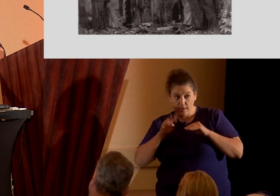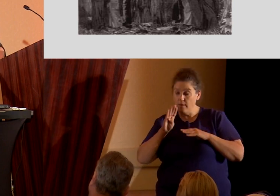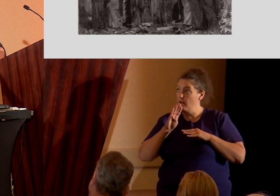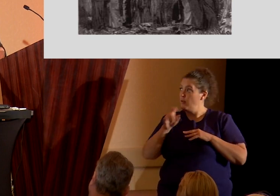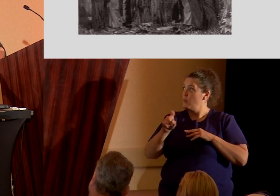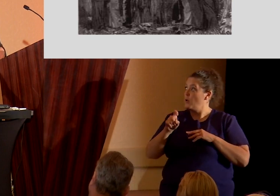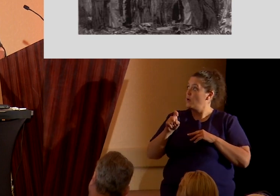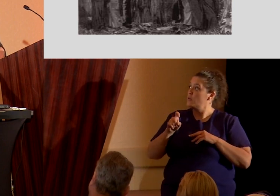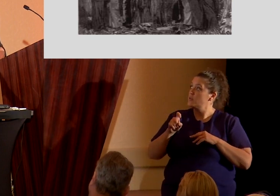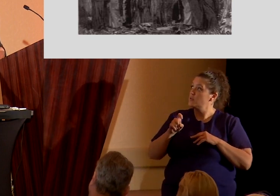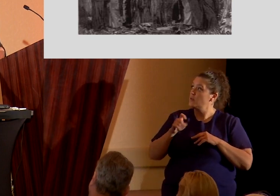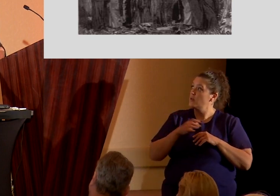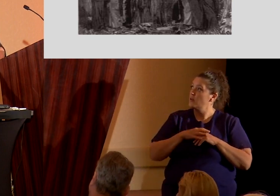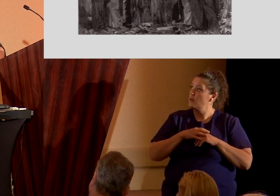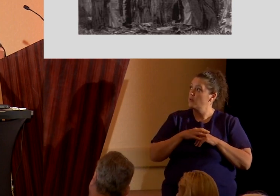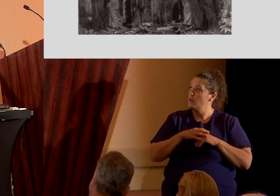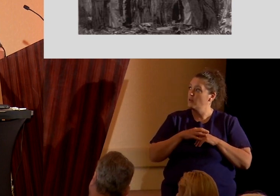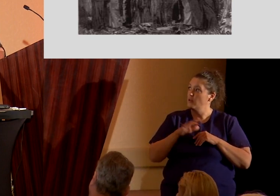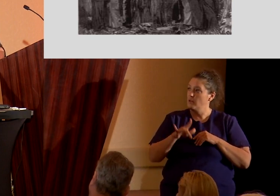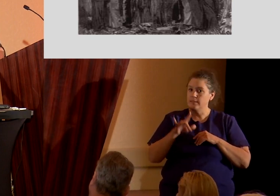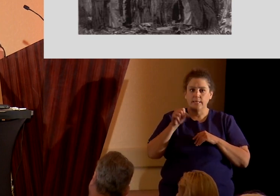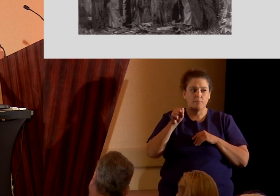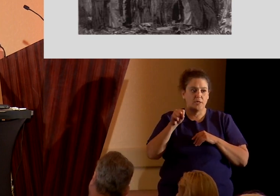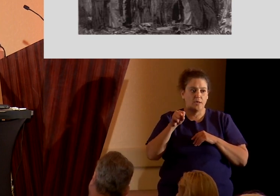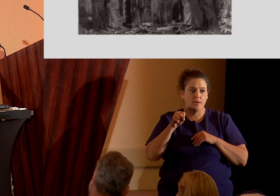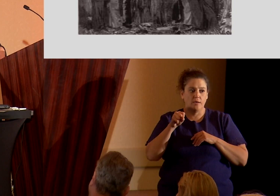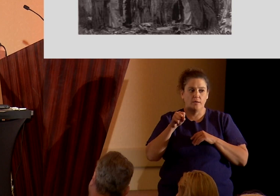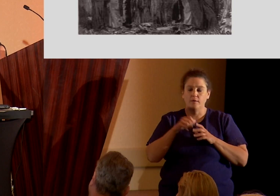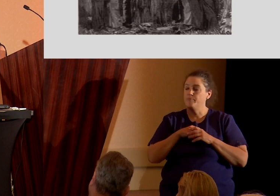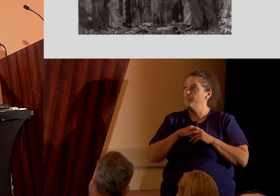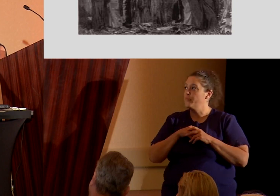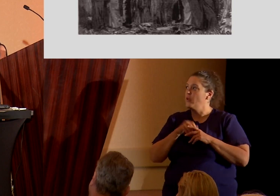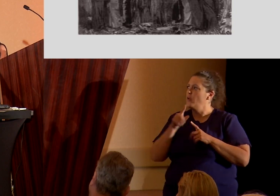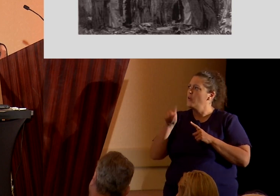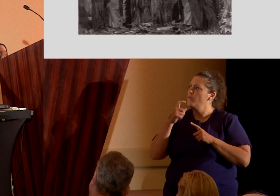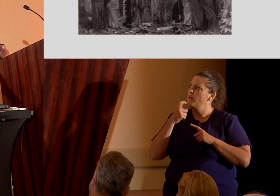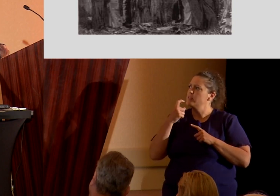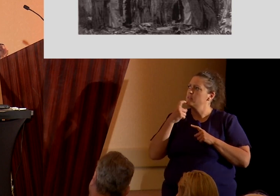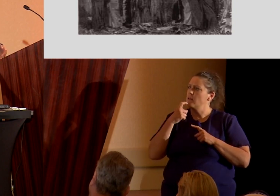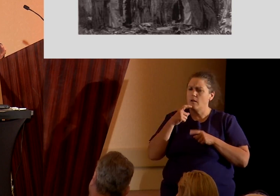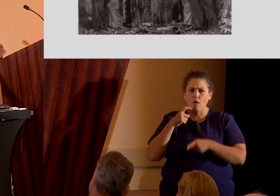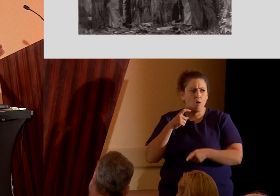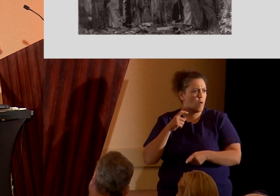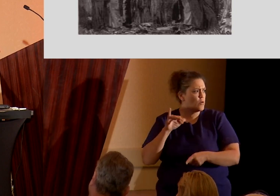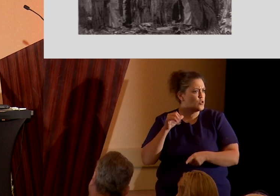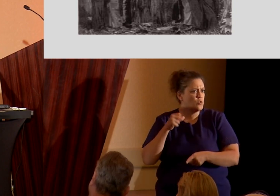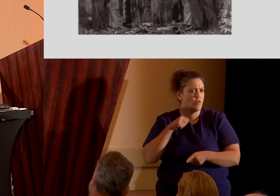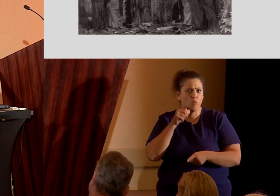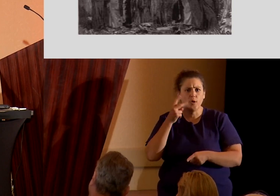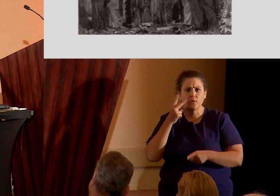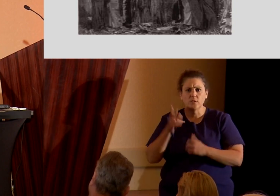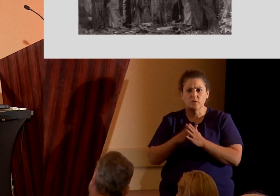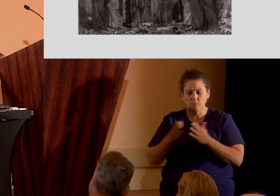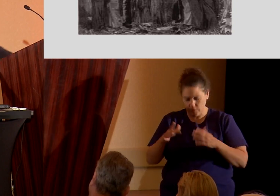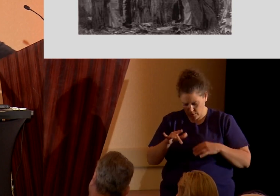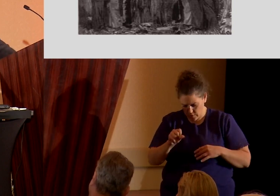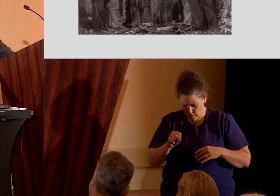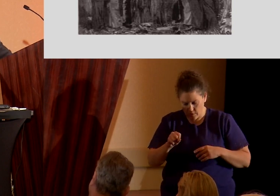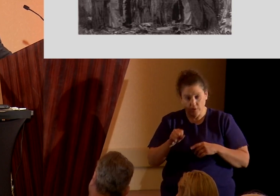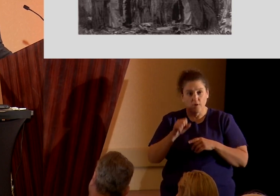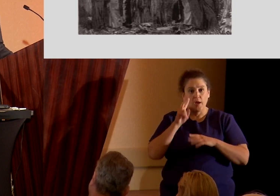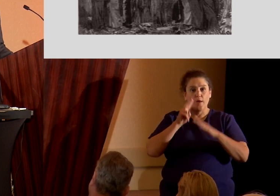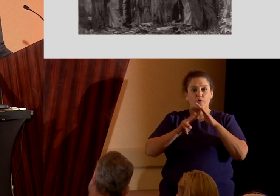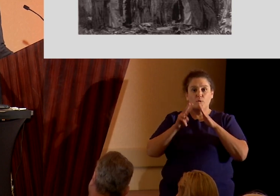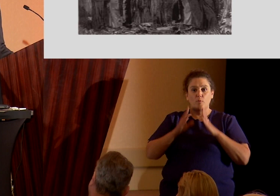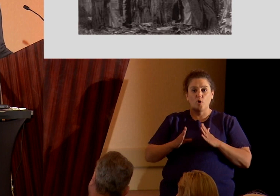was empty. They said, brother Joseph, we don't see the plates. The prophet